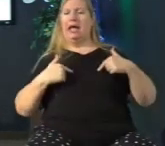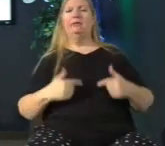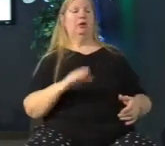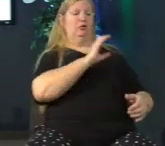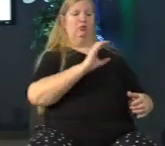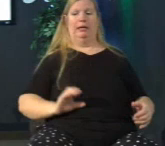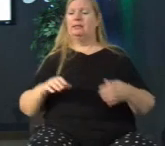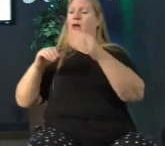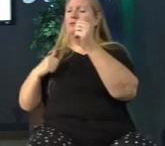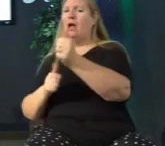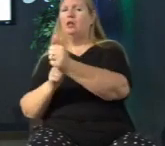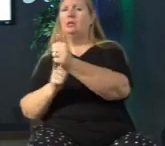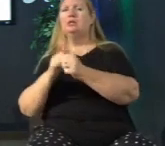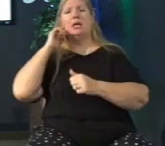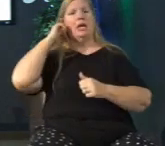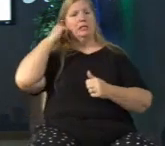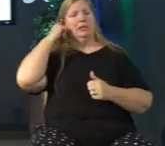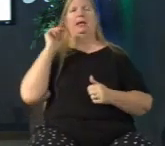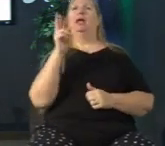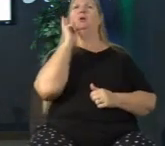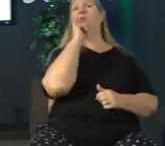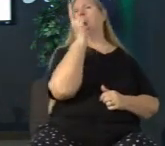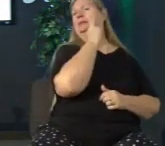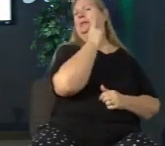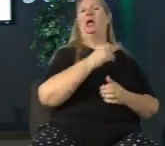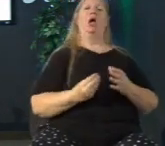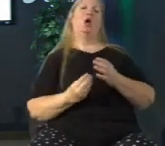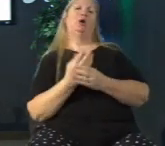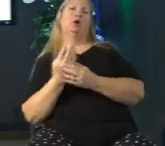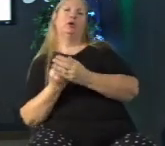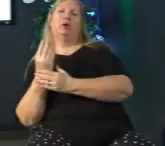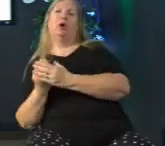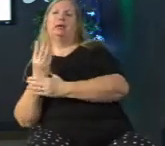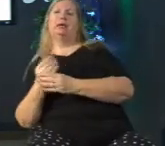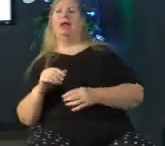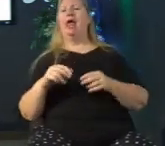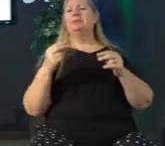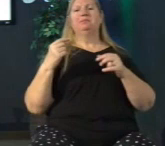is going to be some rose garden but there's not going to be difficulties